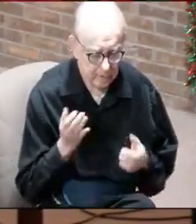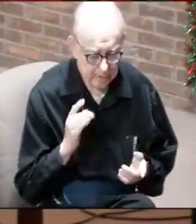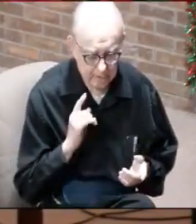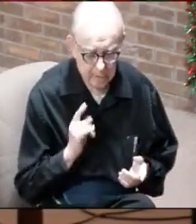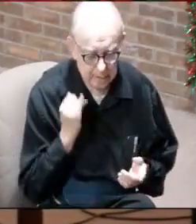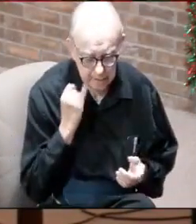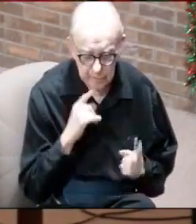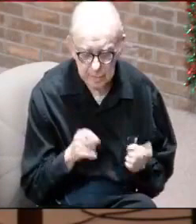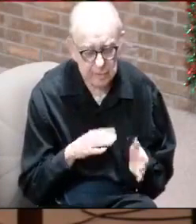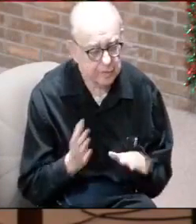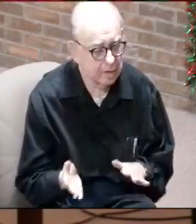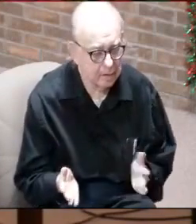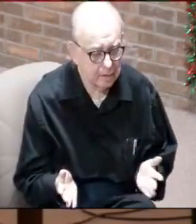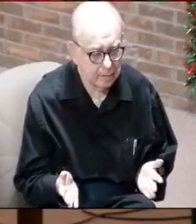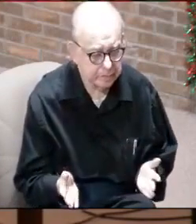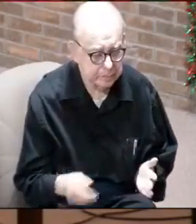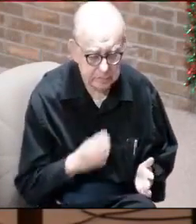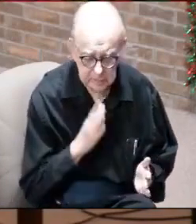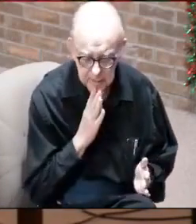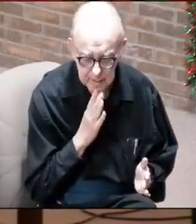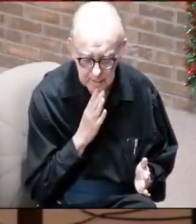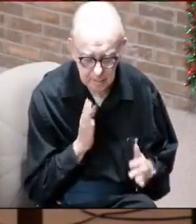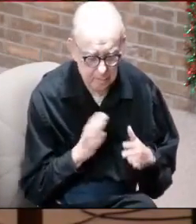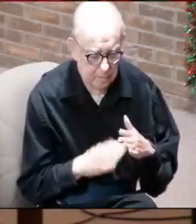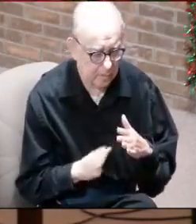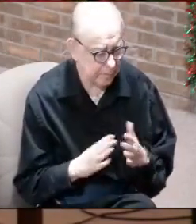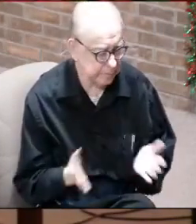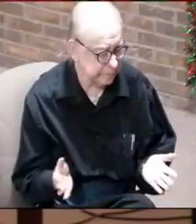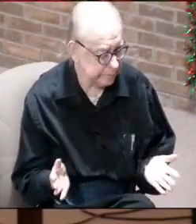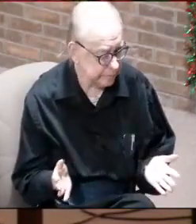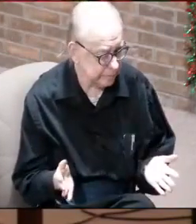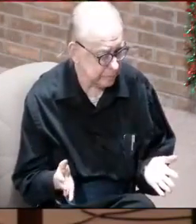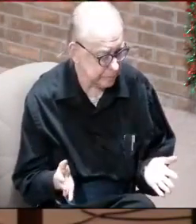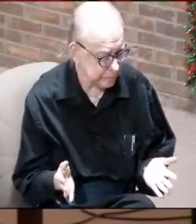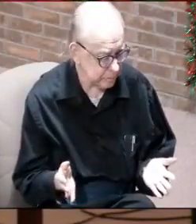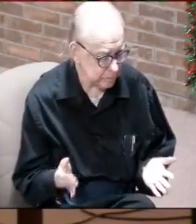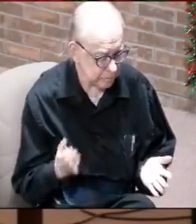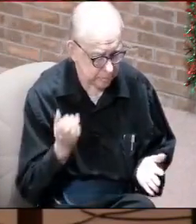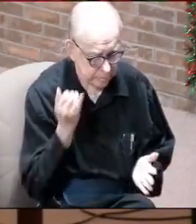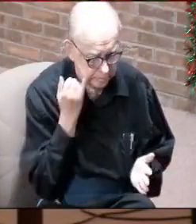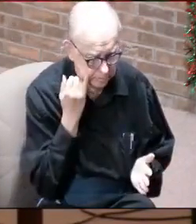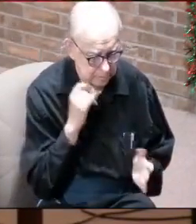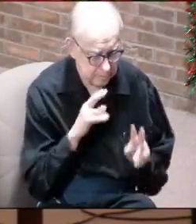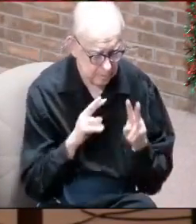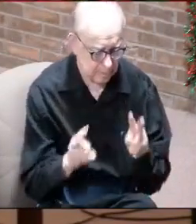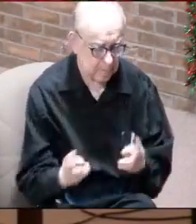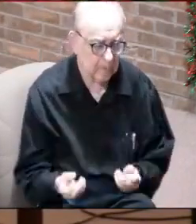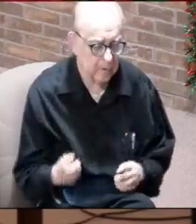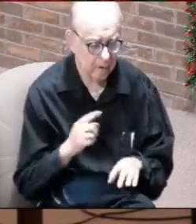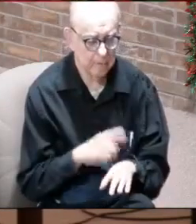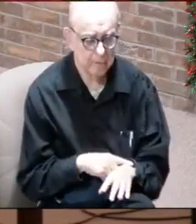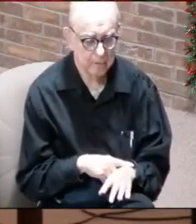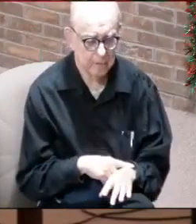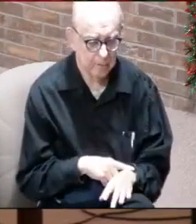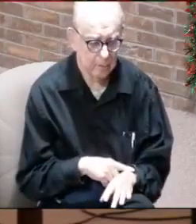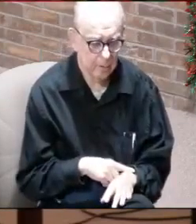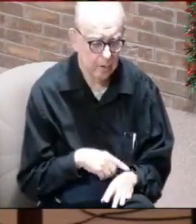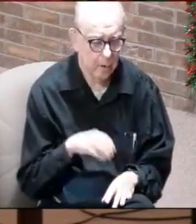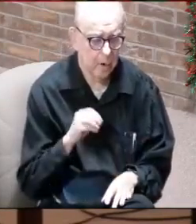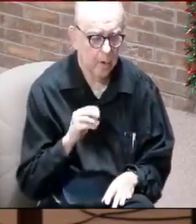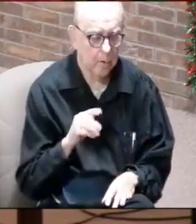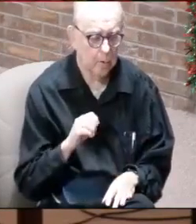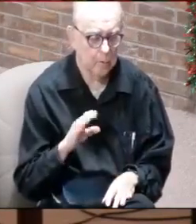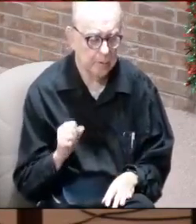And we were talking, it's basically, well, you know, if you look, a lot of times obituaries